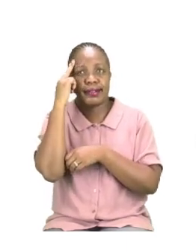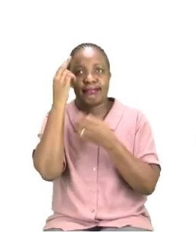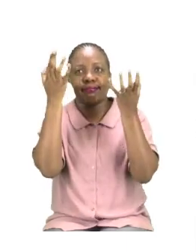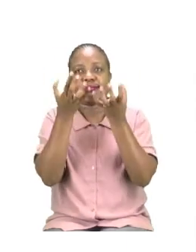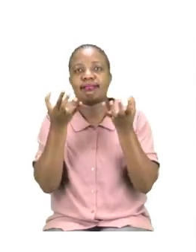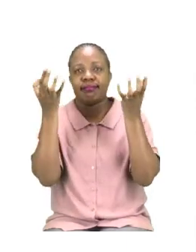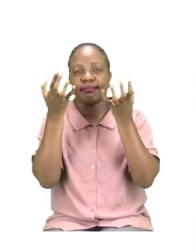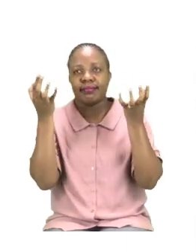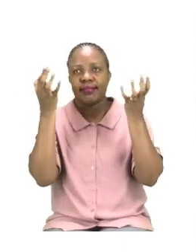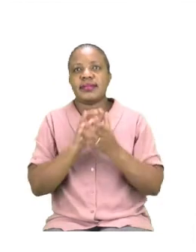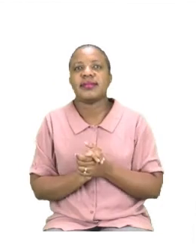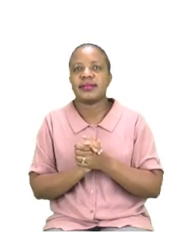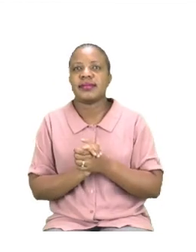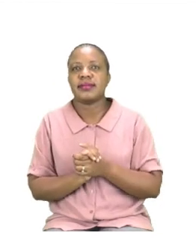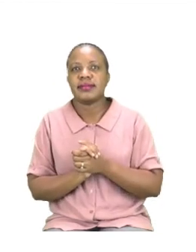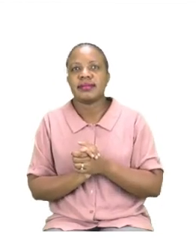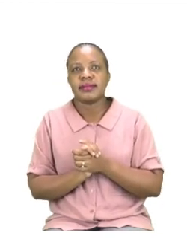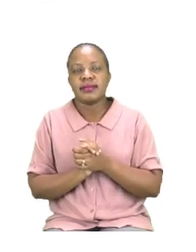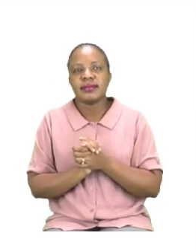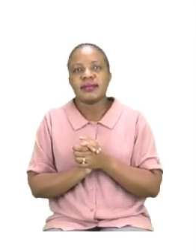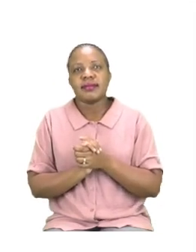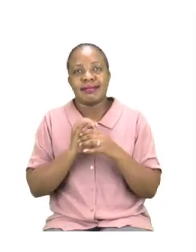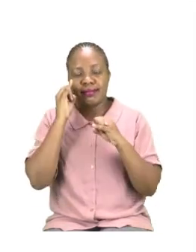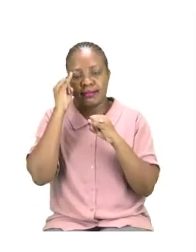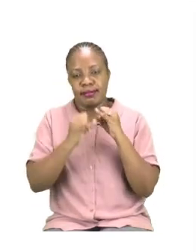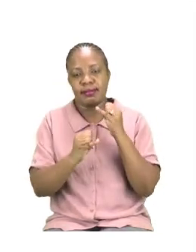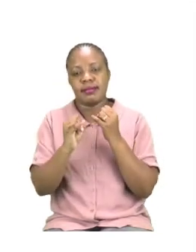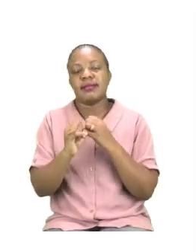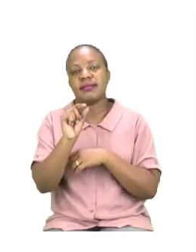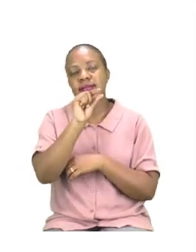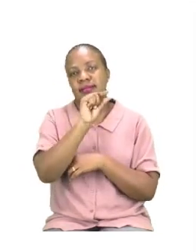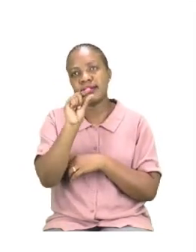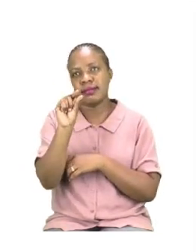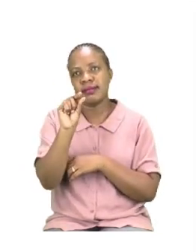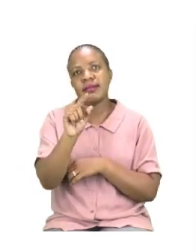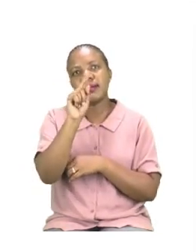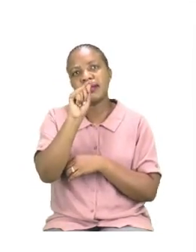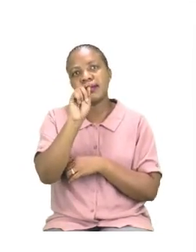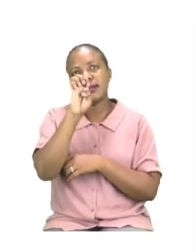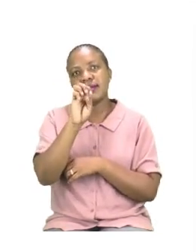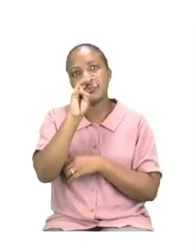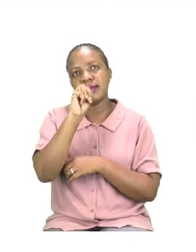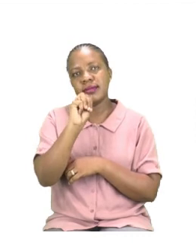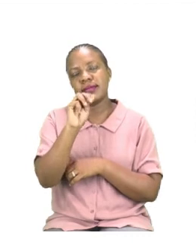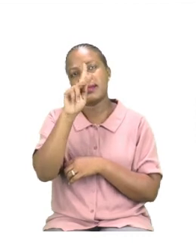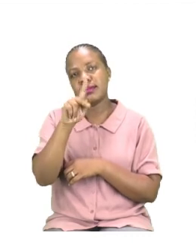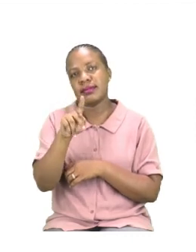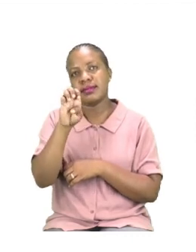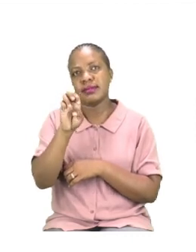The next one is the word temperature. Now this one is not a new word because